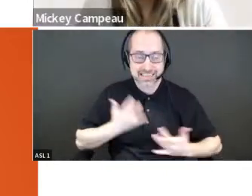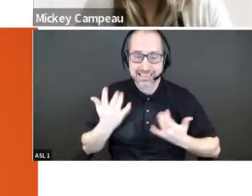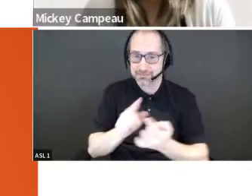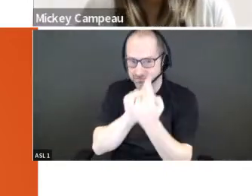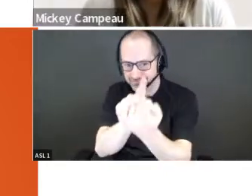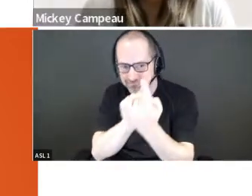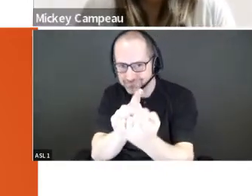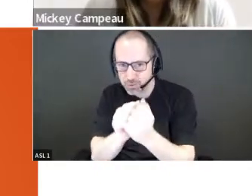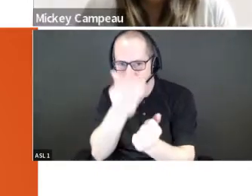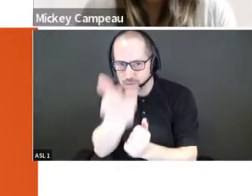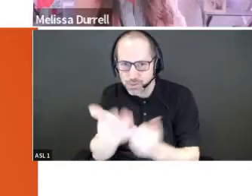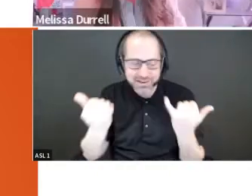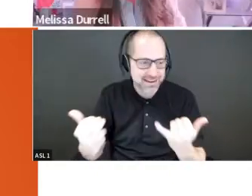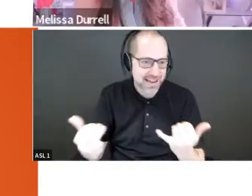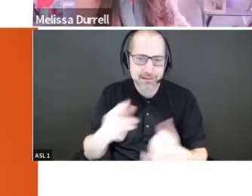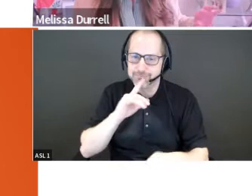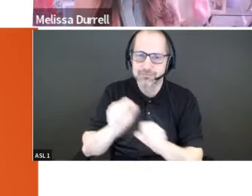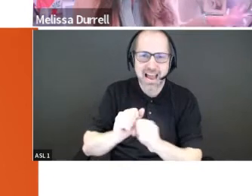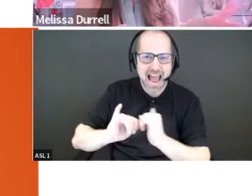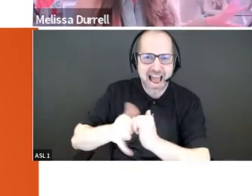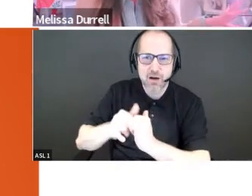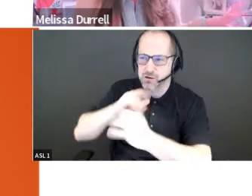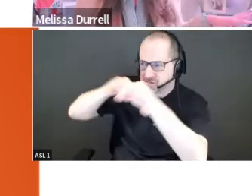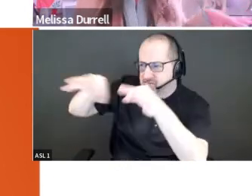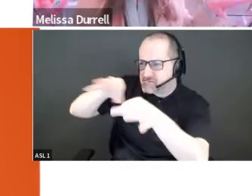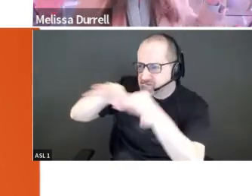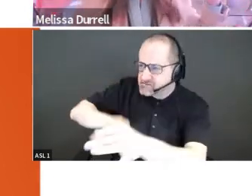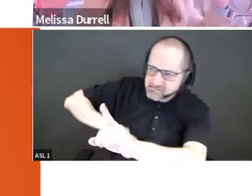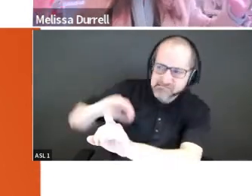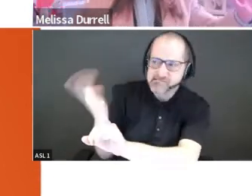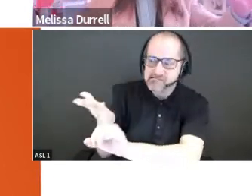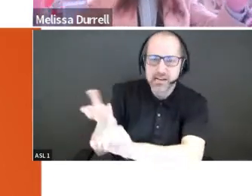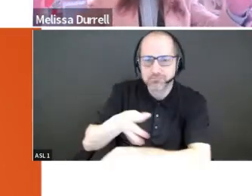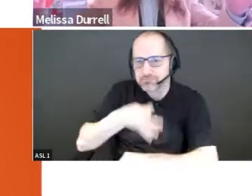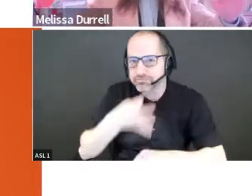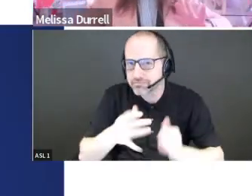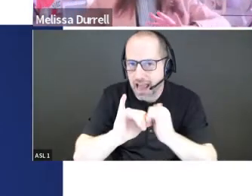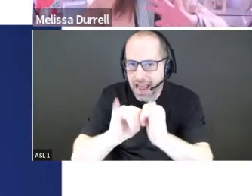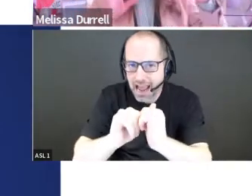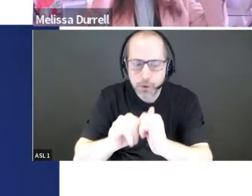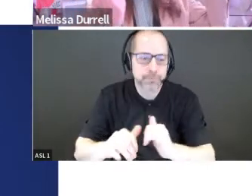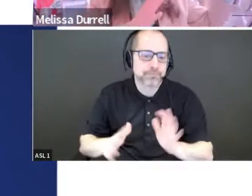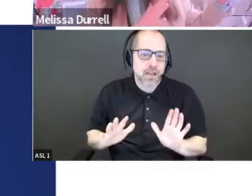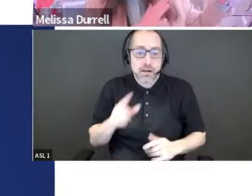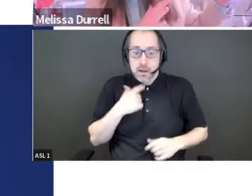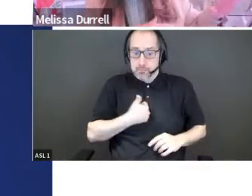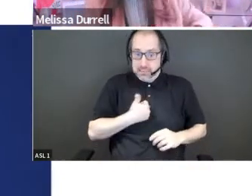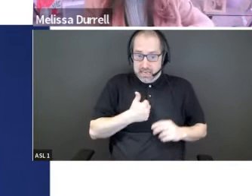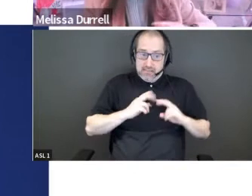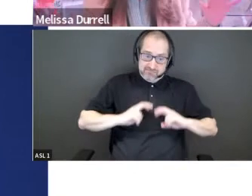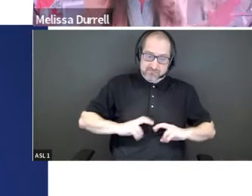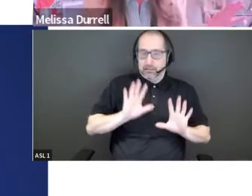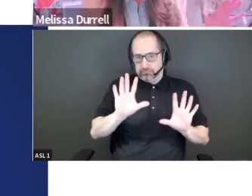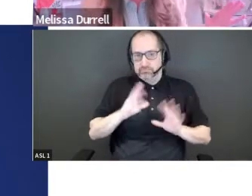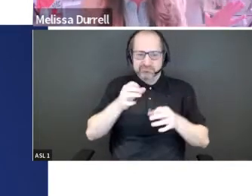you a little bit how we're going to learn how to pitch like a pro. Mickey introduced myself. So let's not spend too much time on myself. But I was a